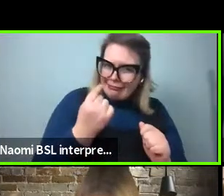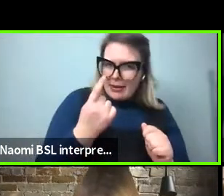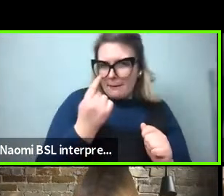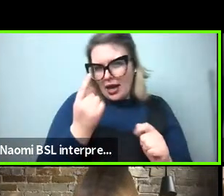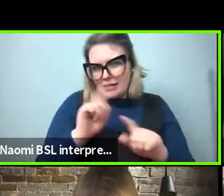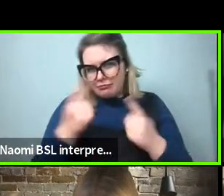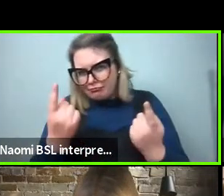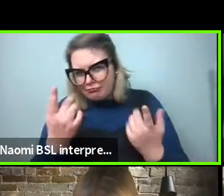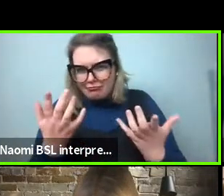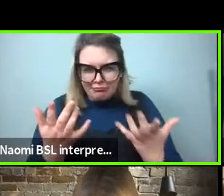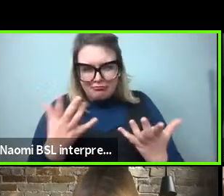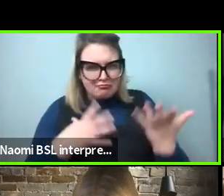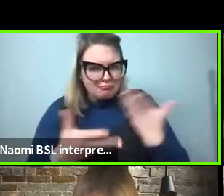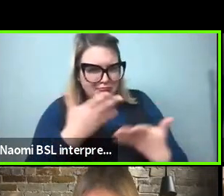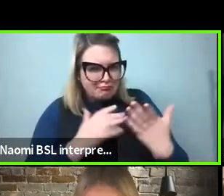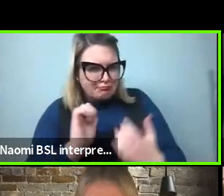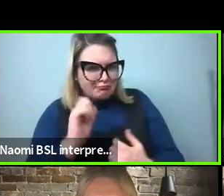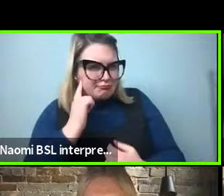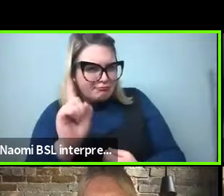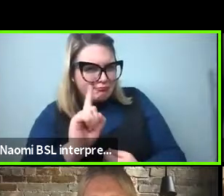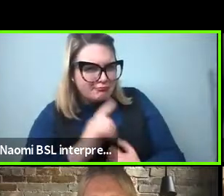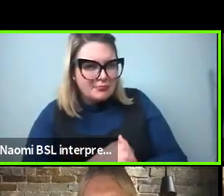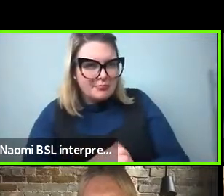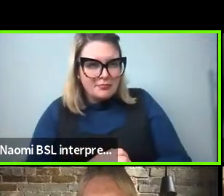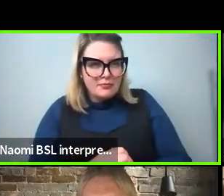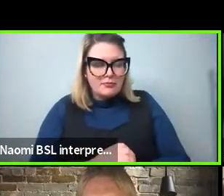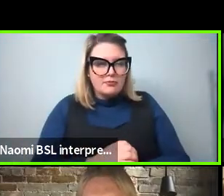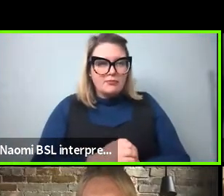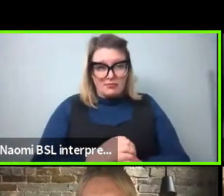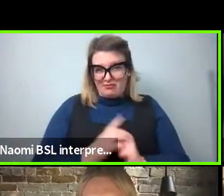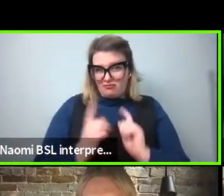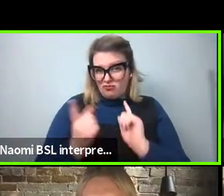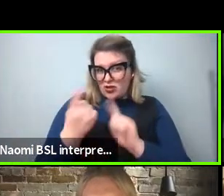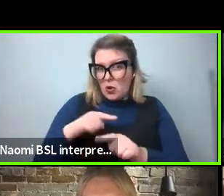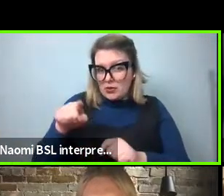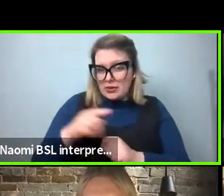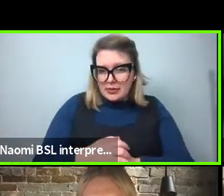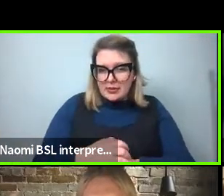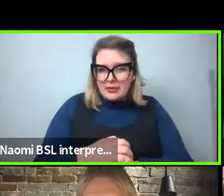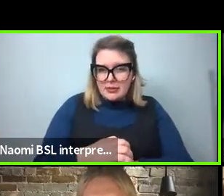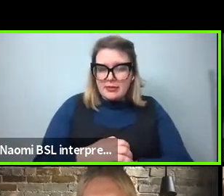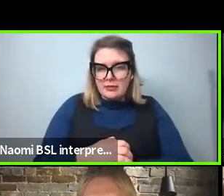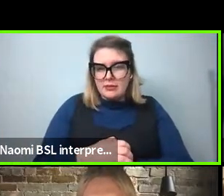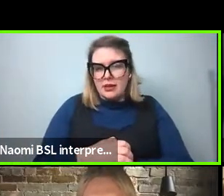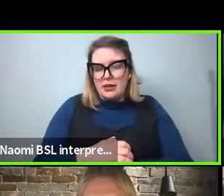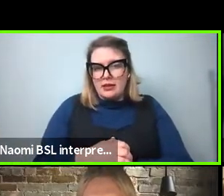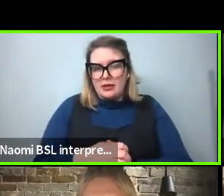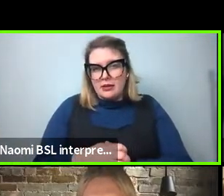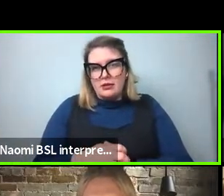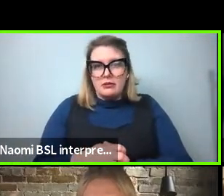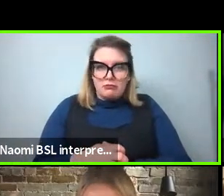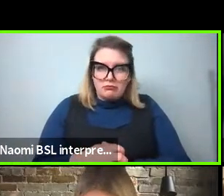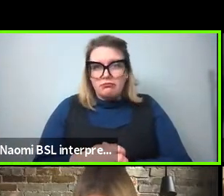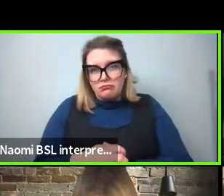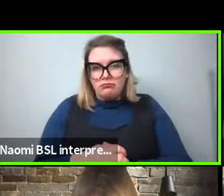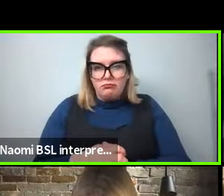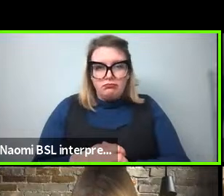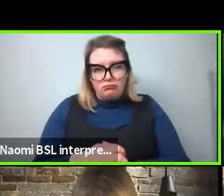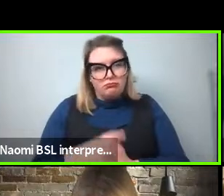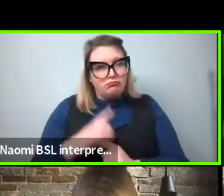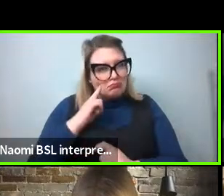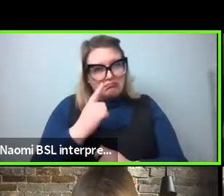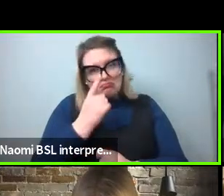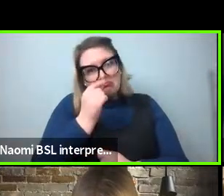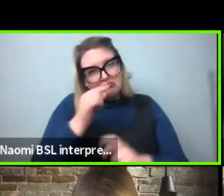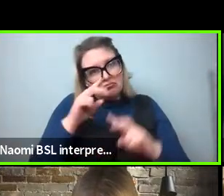I think it will be a different, uh, I mean, I, I, get your, I, I think there's a, there's an analysis there to be done.